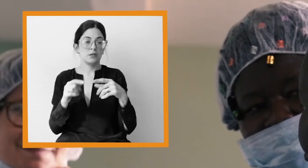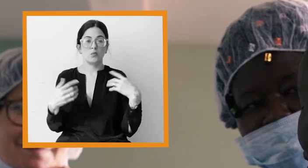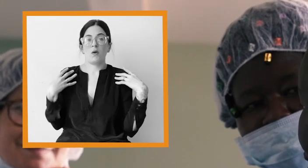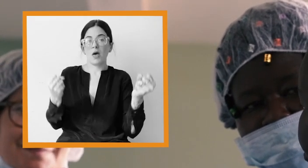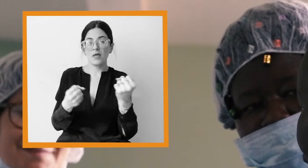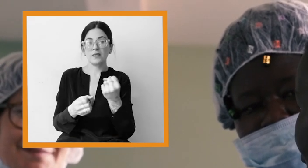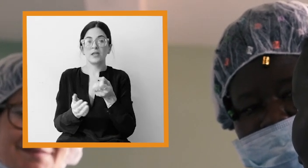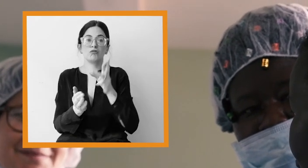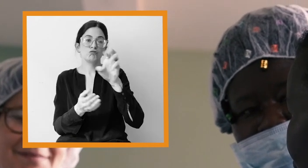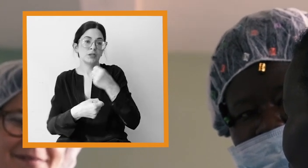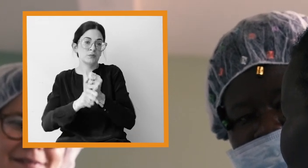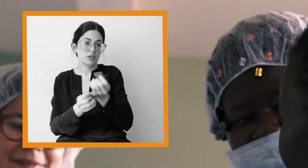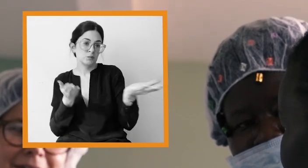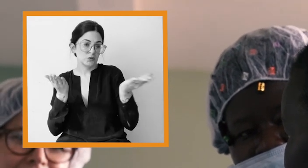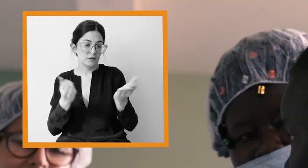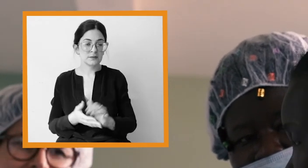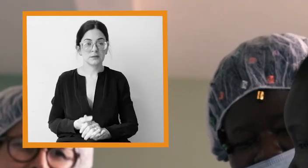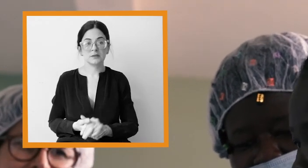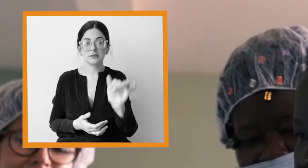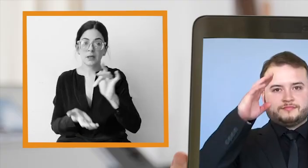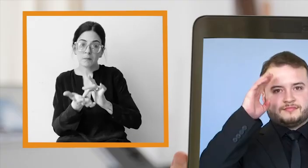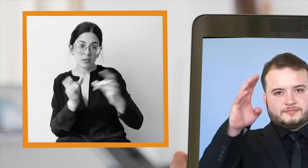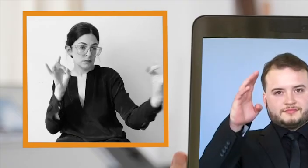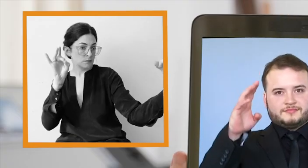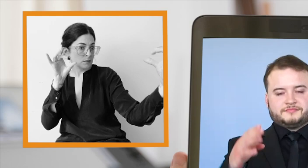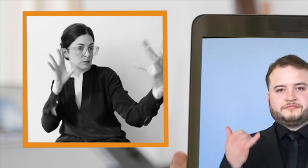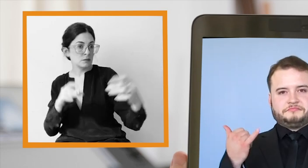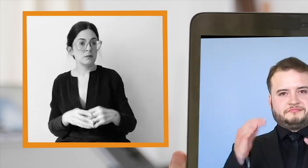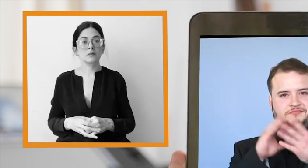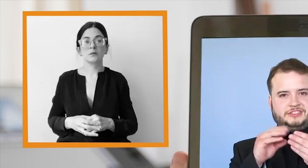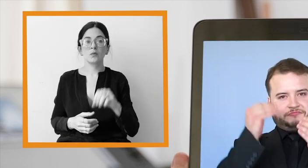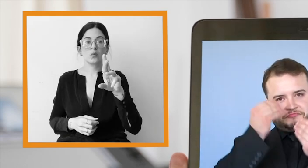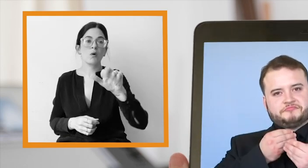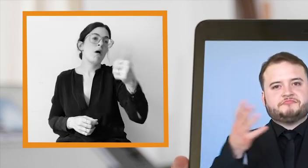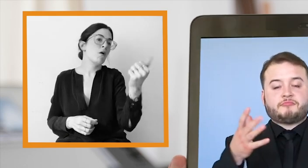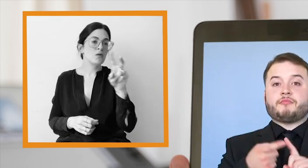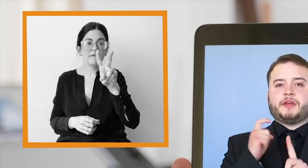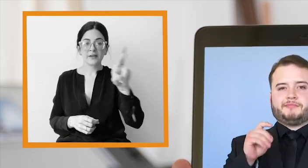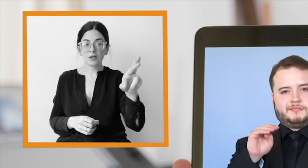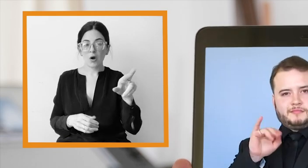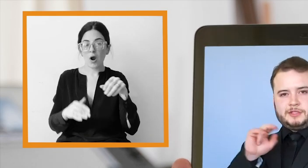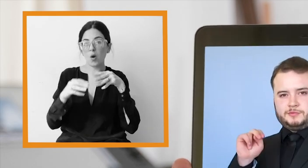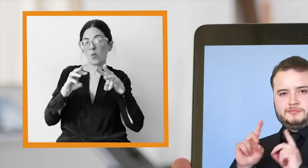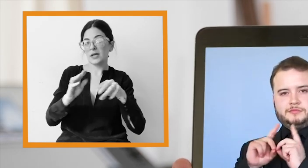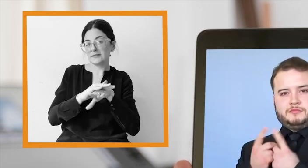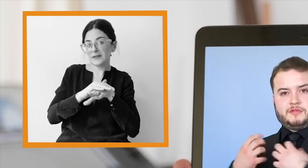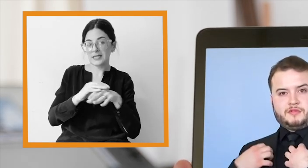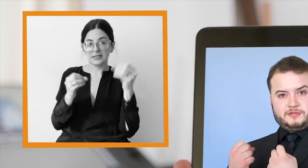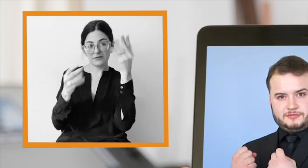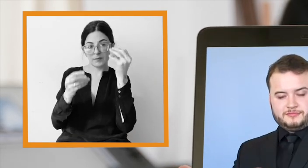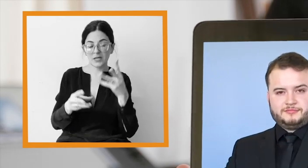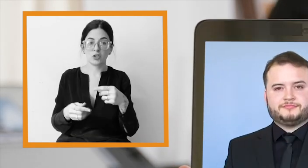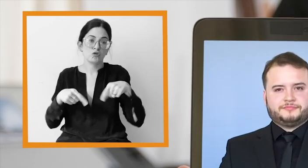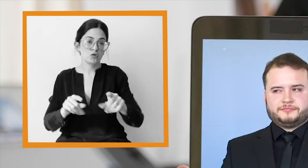health services, including through medical visits, accessible telemedicine, and other virtual ways of providing